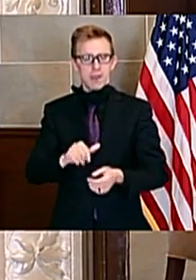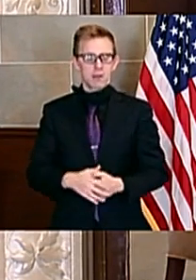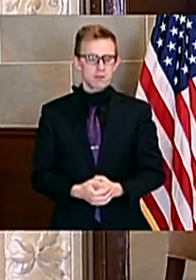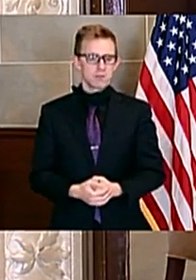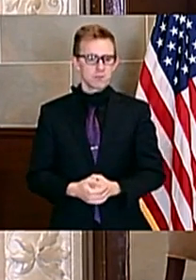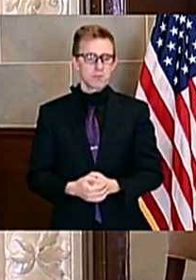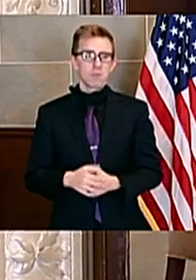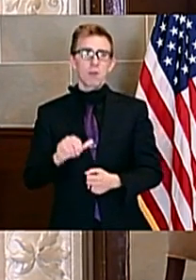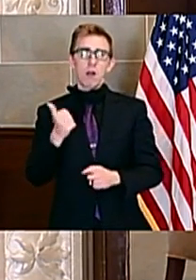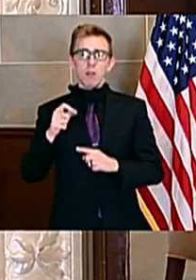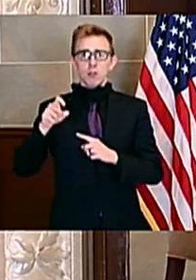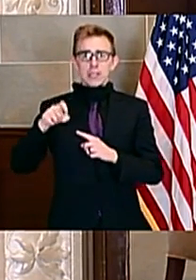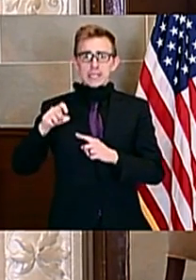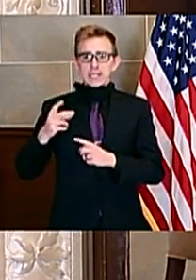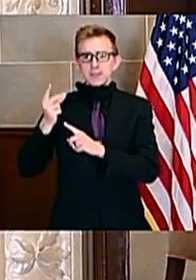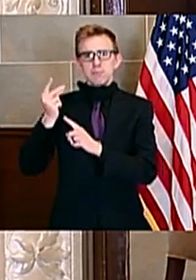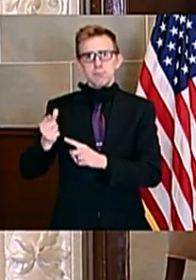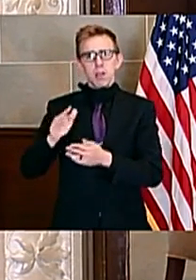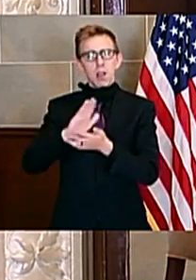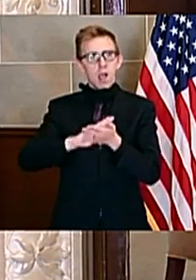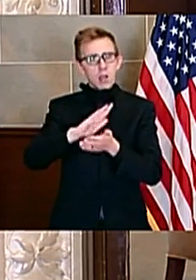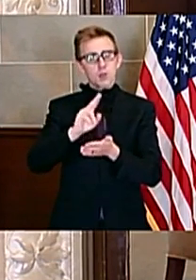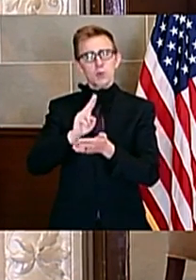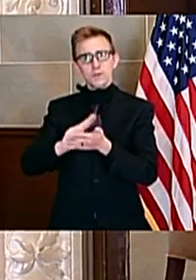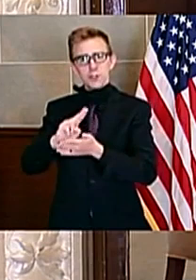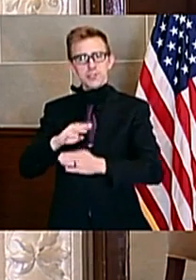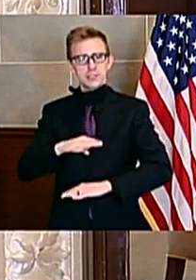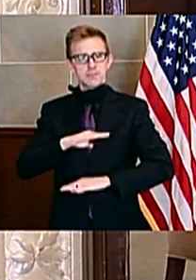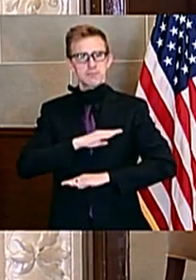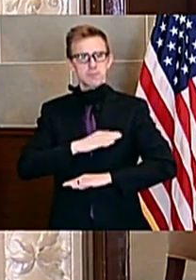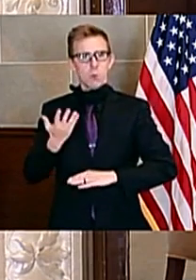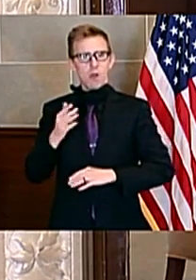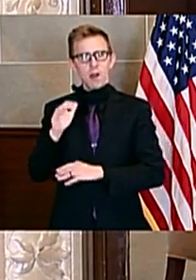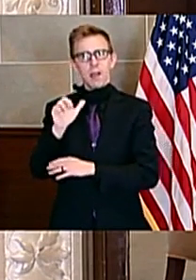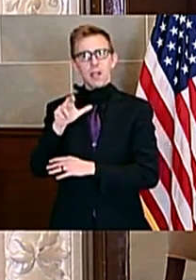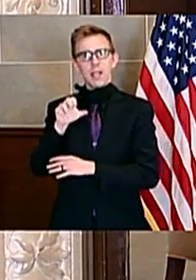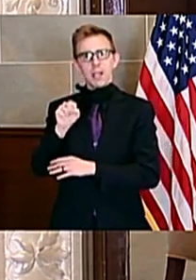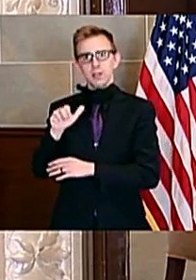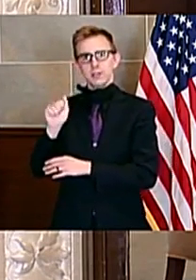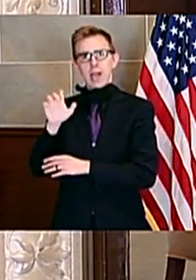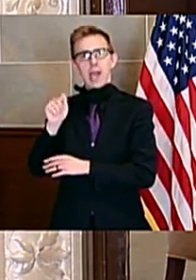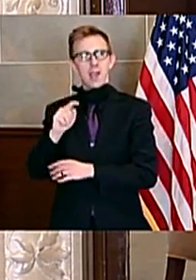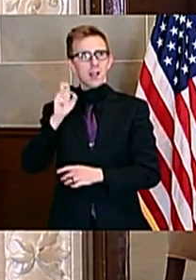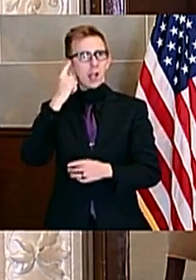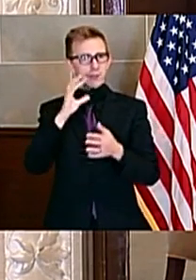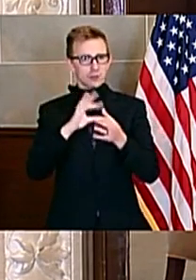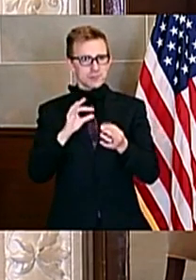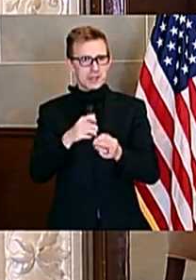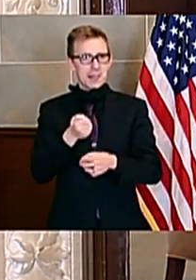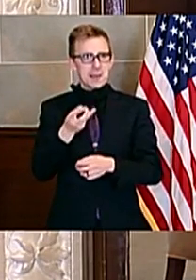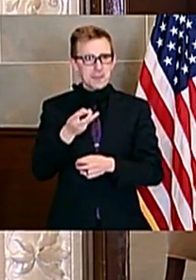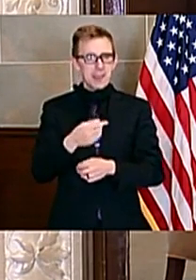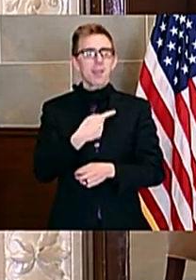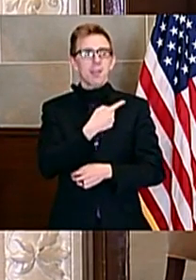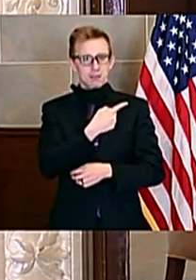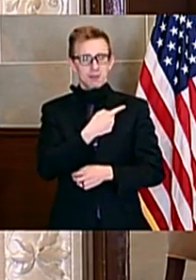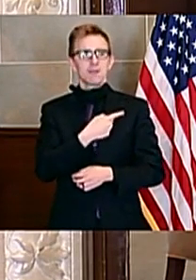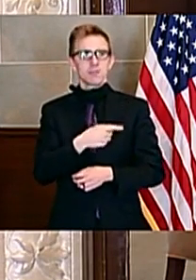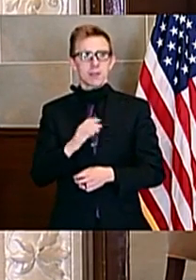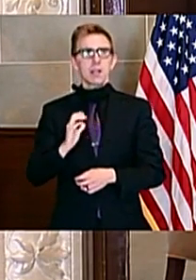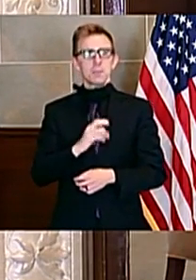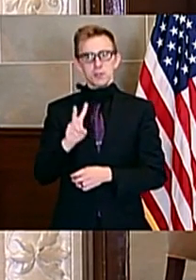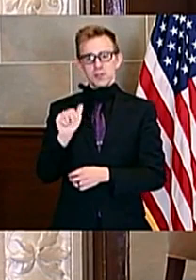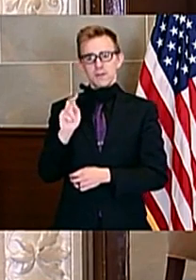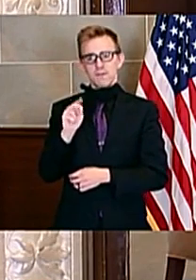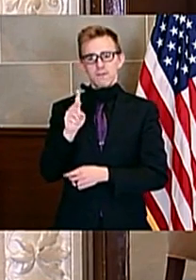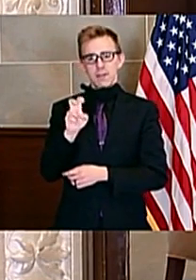immediate needs that our colleges and universities have met has been supported by the CARES Act that the Governor spoke about a little bit and Commissioner Vandy even provided more